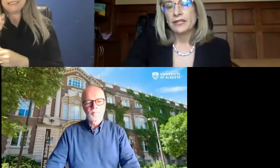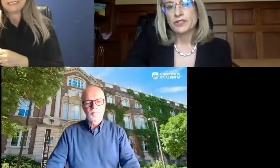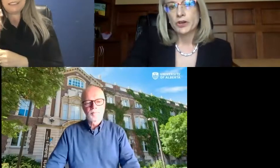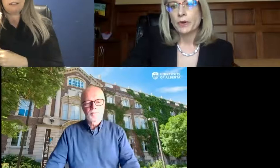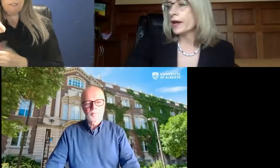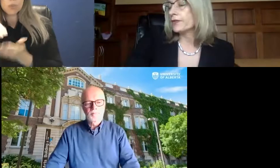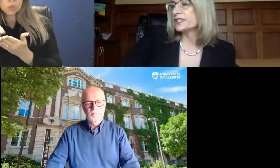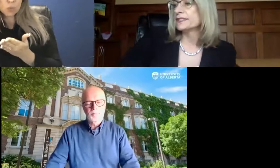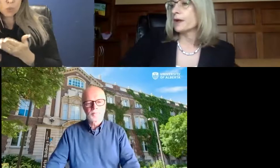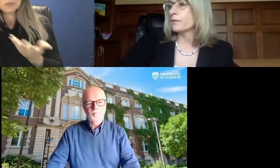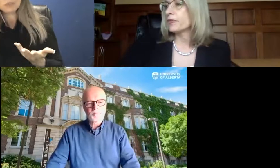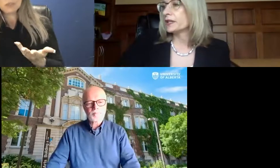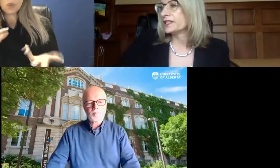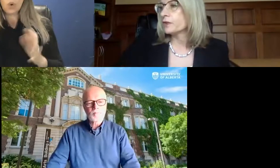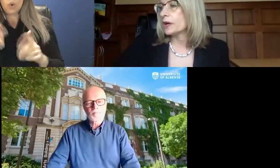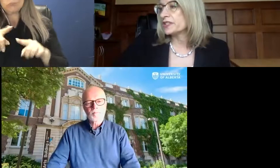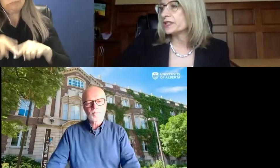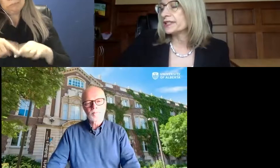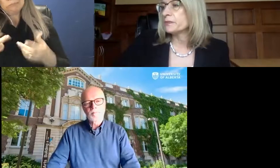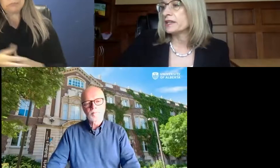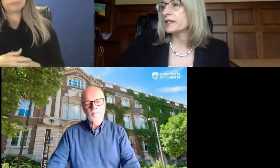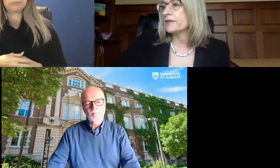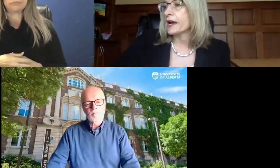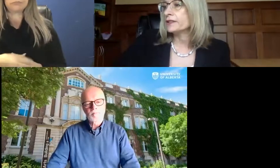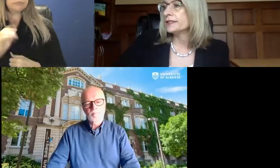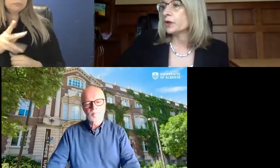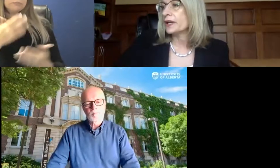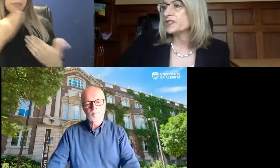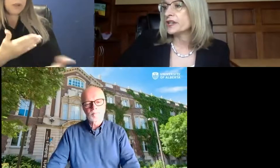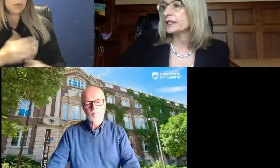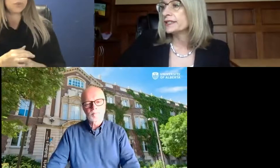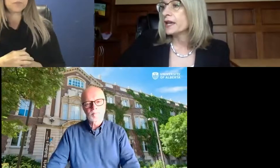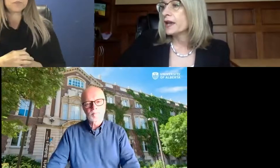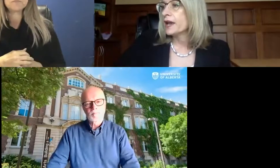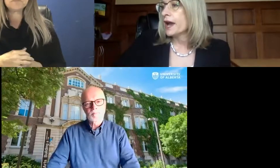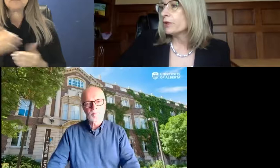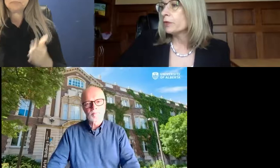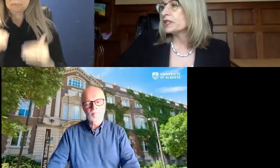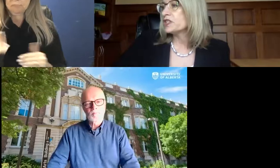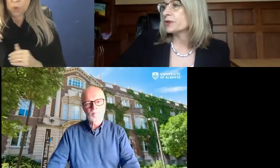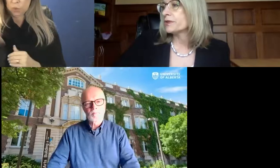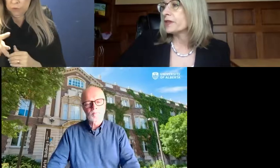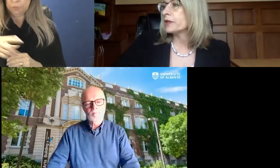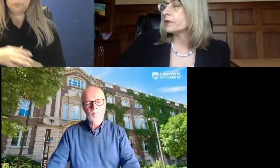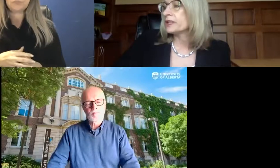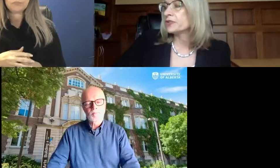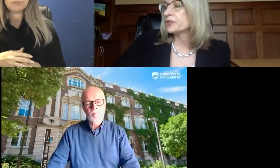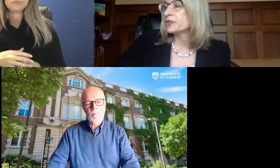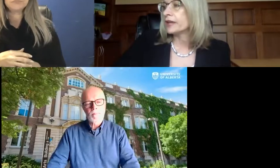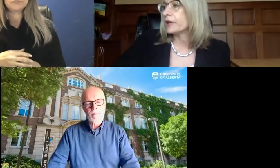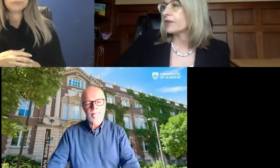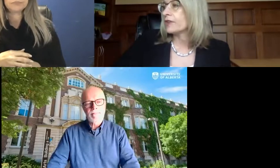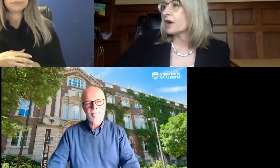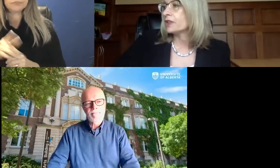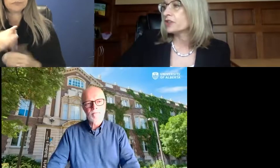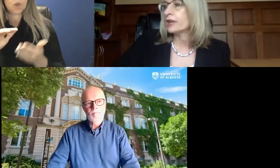Thanks, Joe. And this is from the list of questions submitted in advance. And the question is, how can we ensure that the new administrative